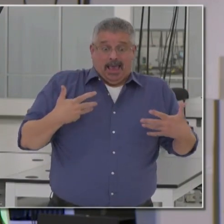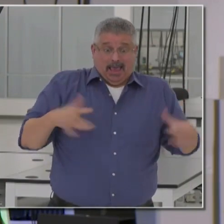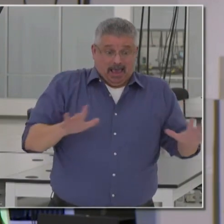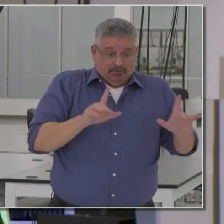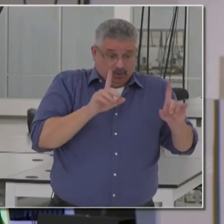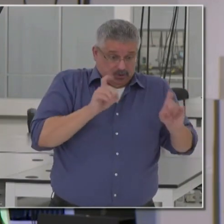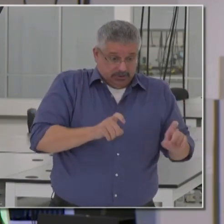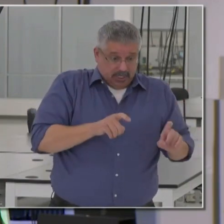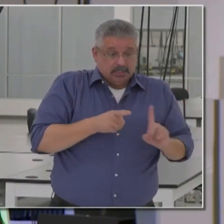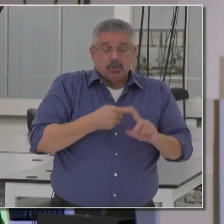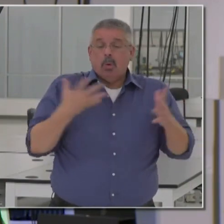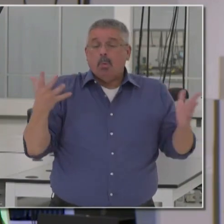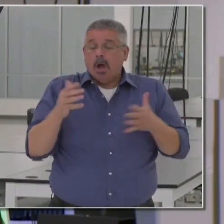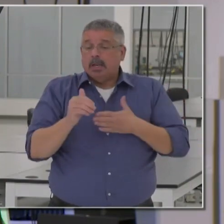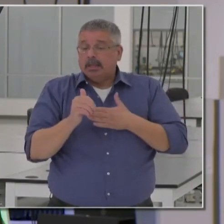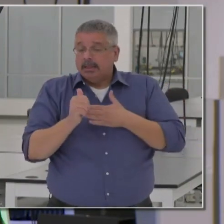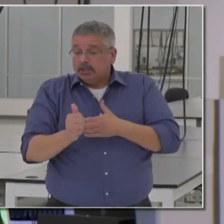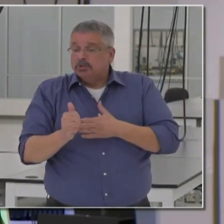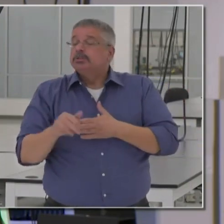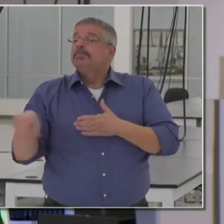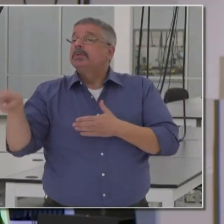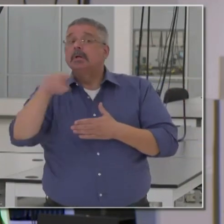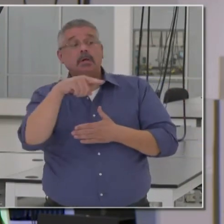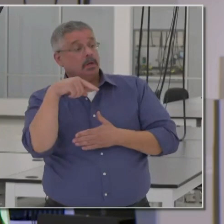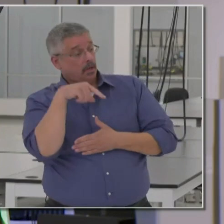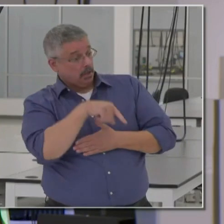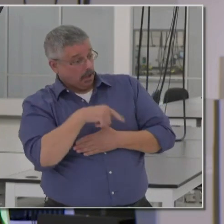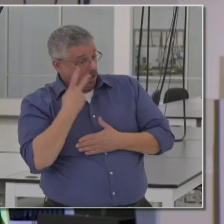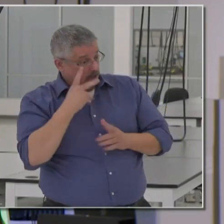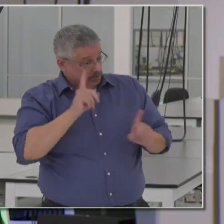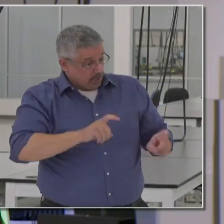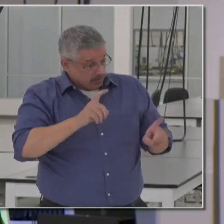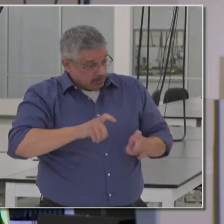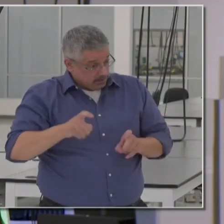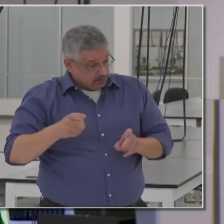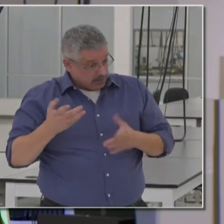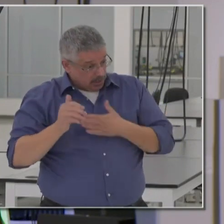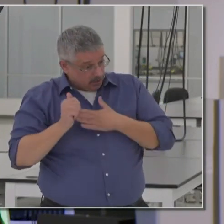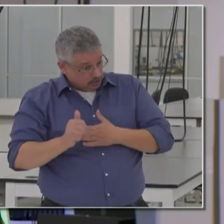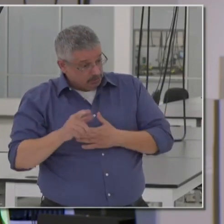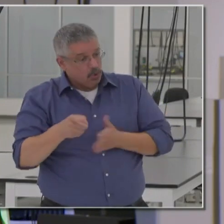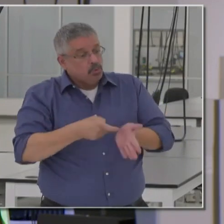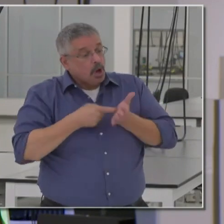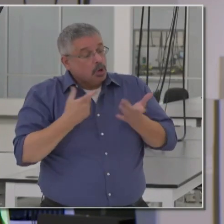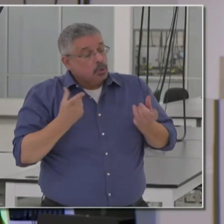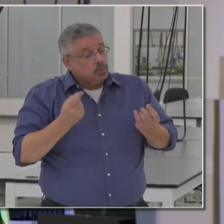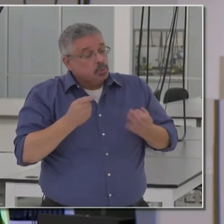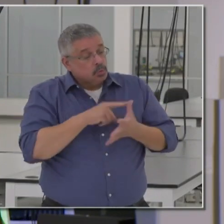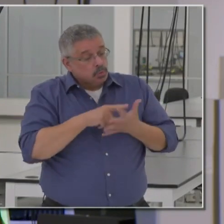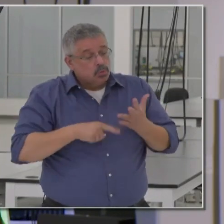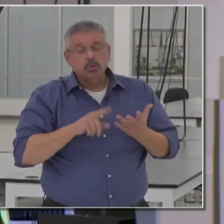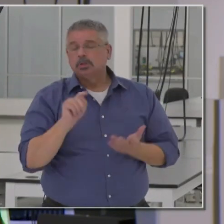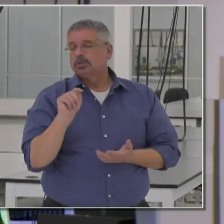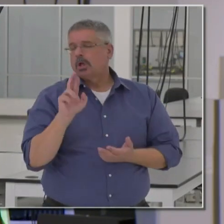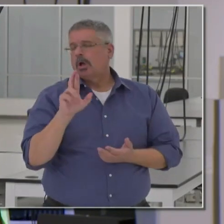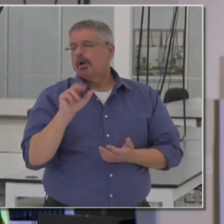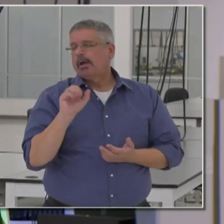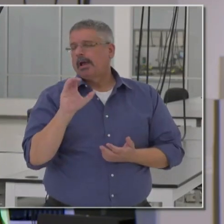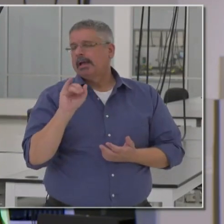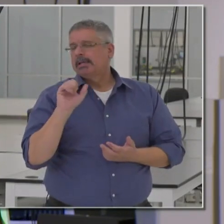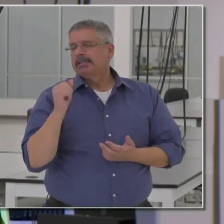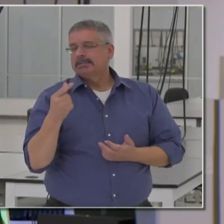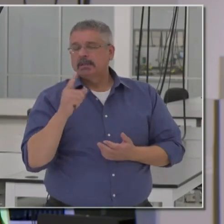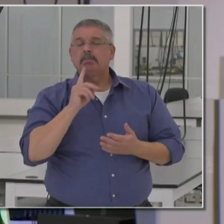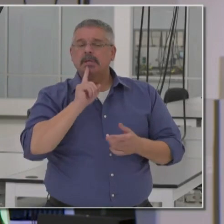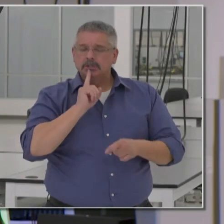we need to see at the local, regional, state, and federal level. And that is tracing and making sure we're